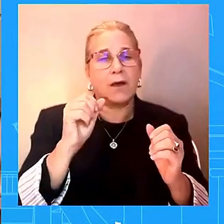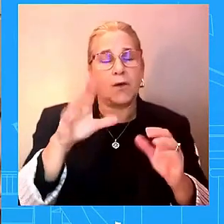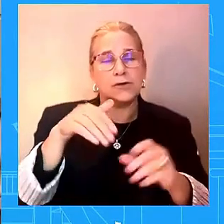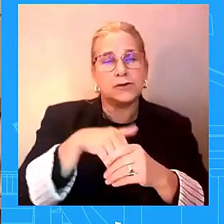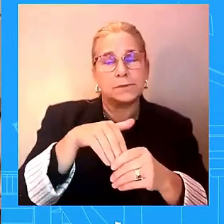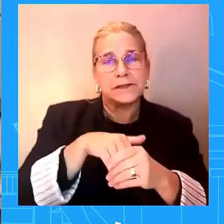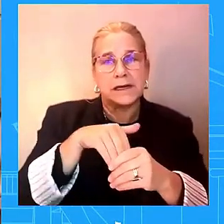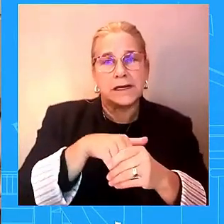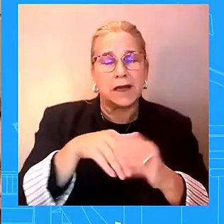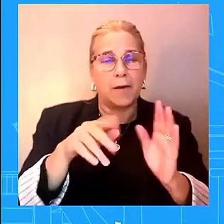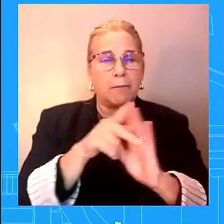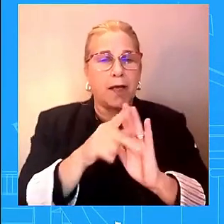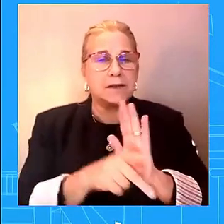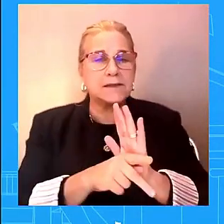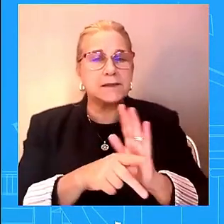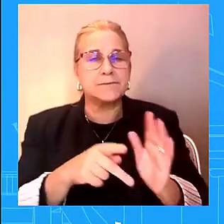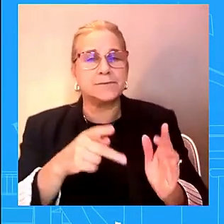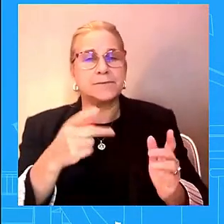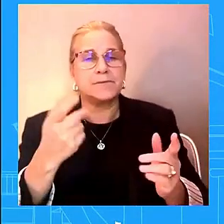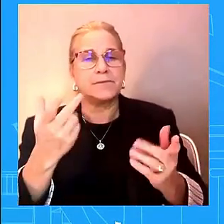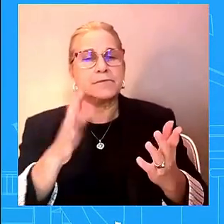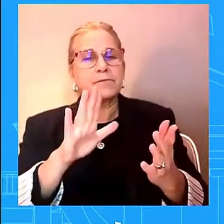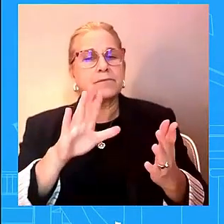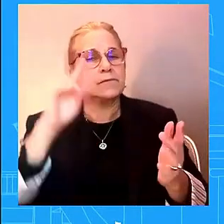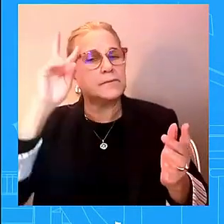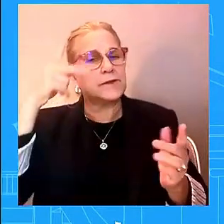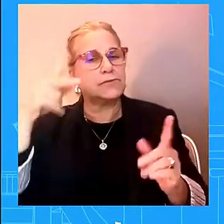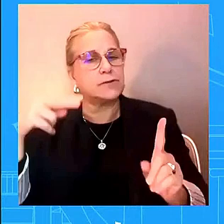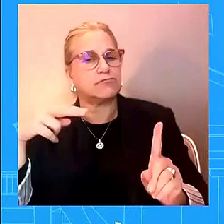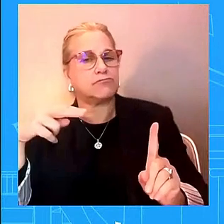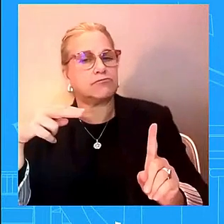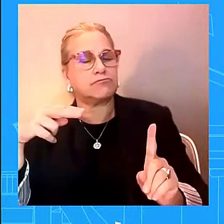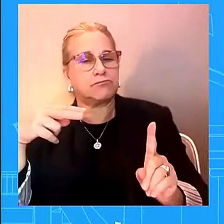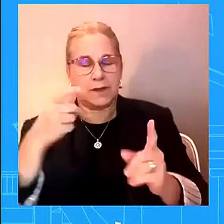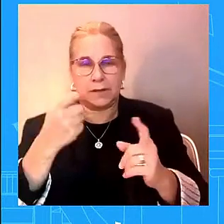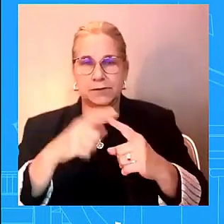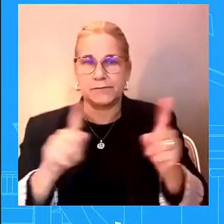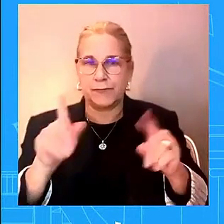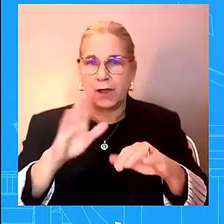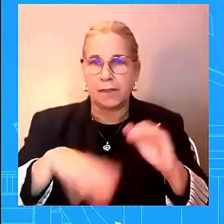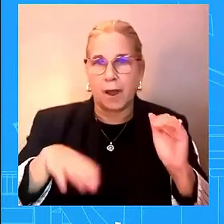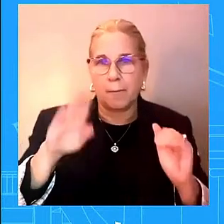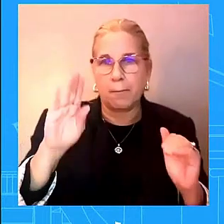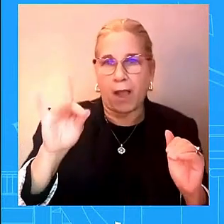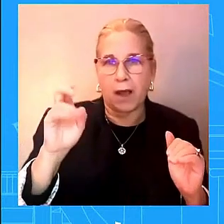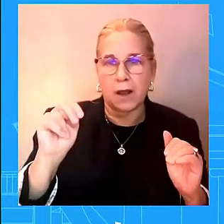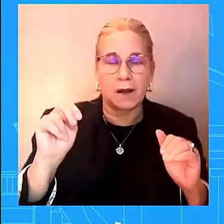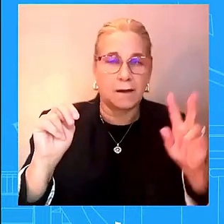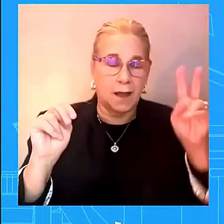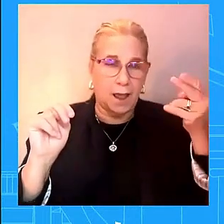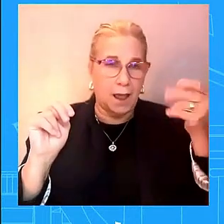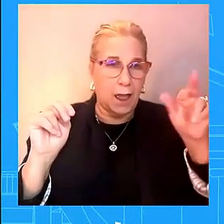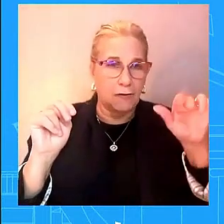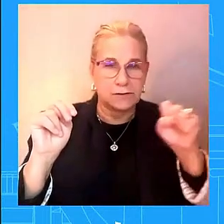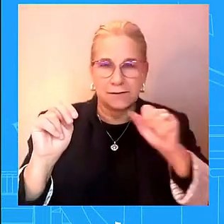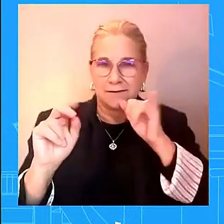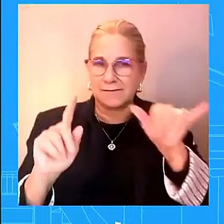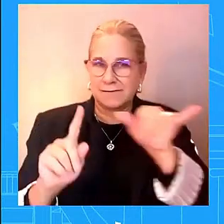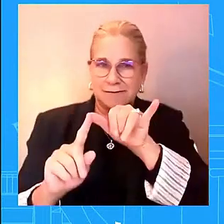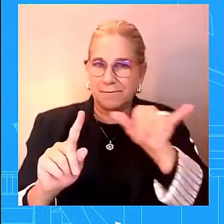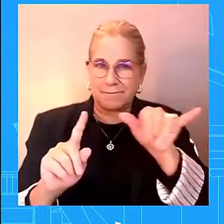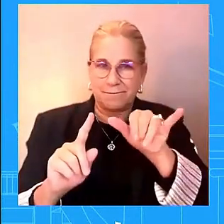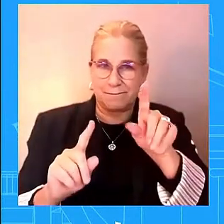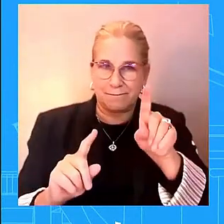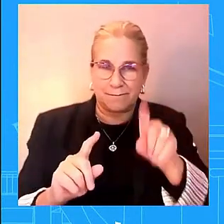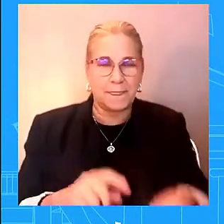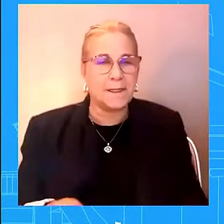view than the president anything like between here's what i will say i will say that they've been critical partners